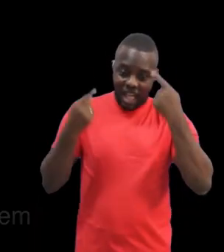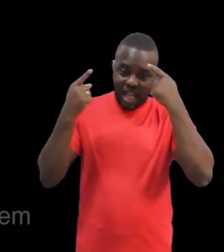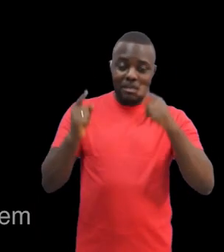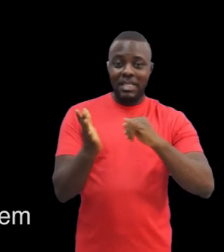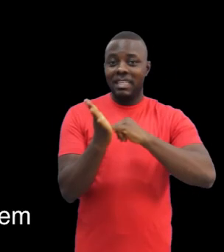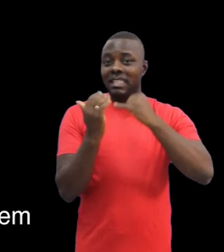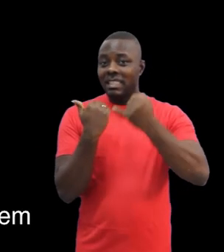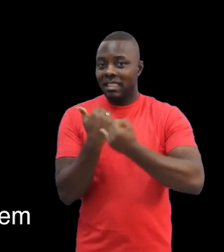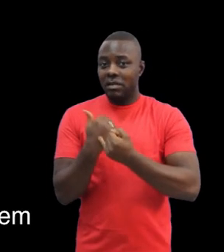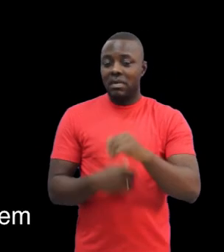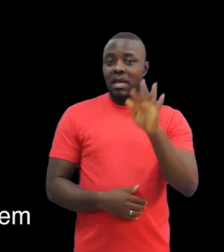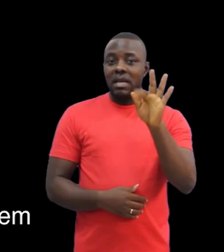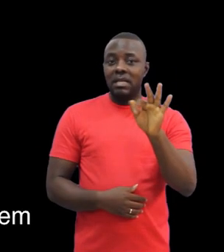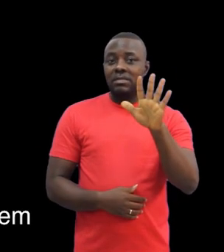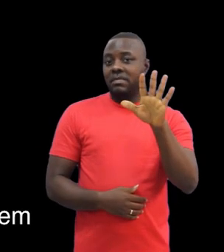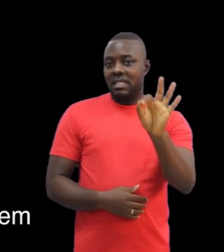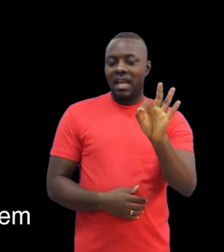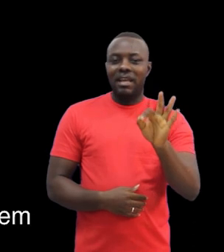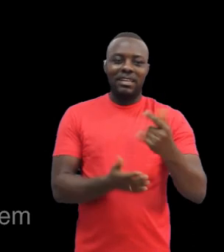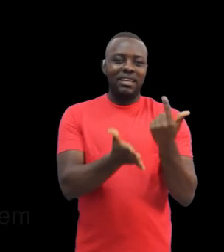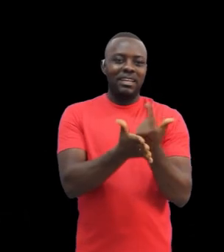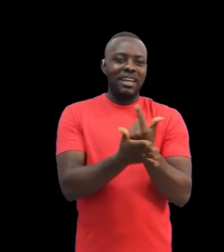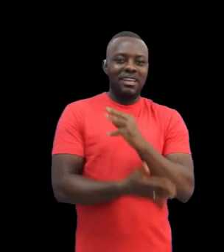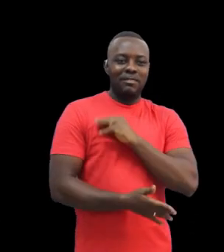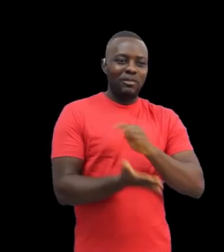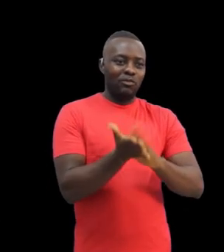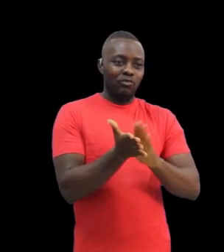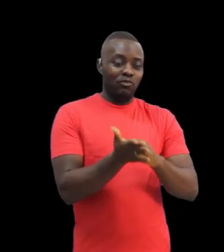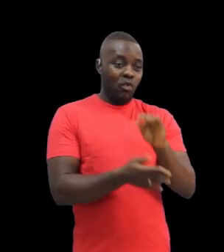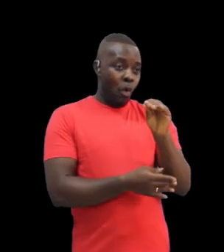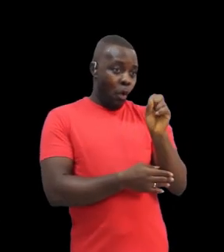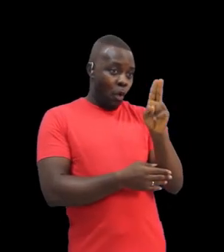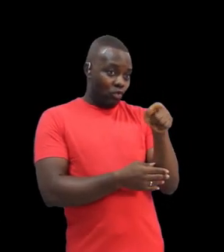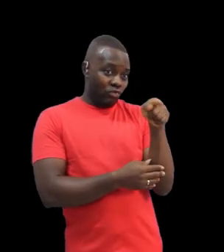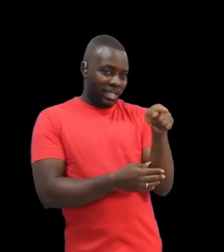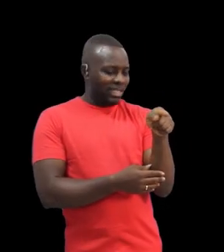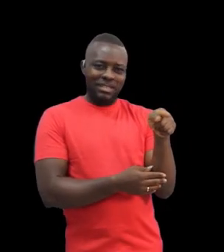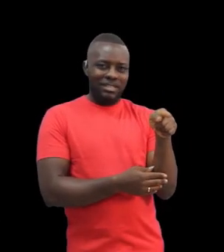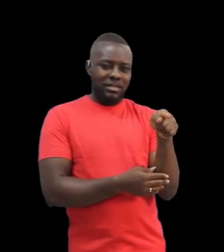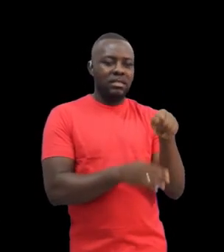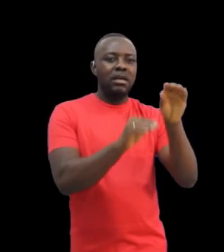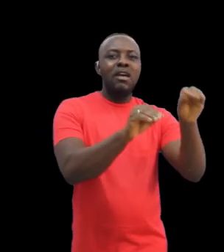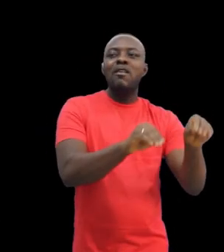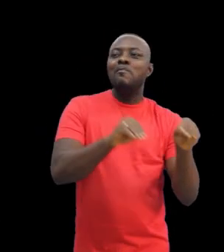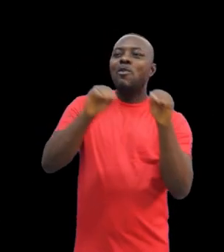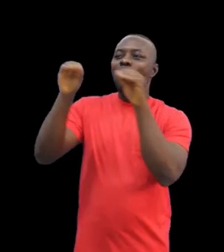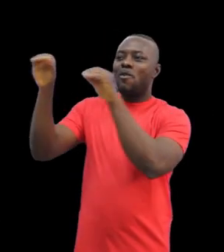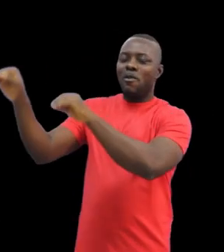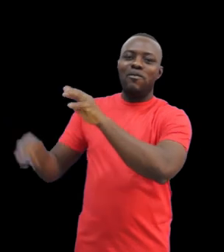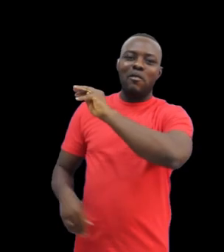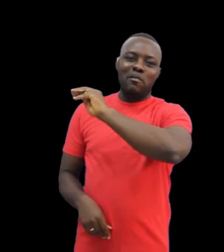In January 1959, Foster moved Ghana Mission School for the Deaf from Usu to its current site in Mampong